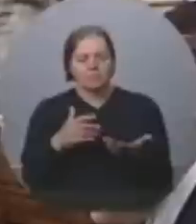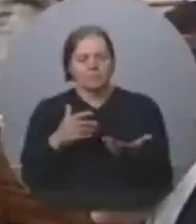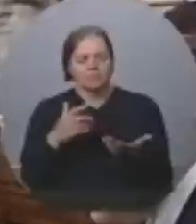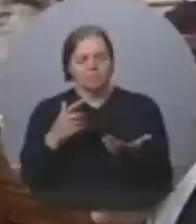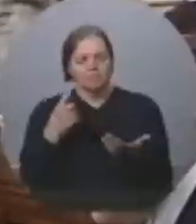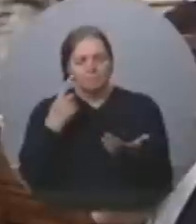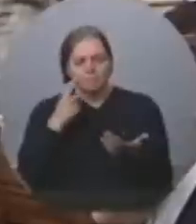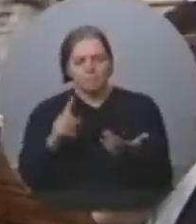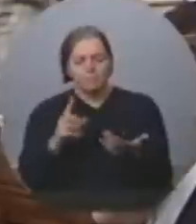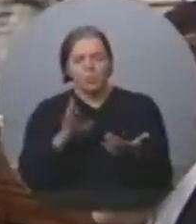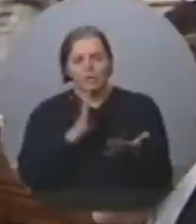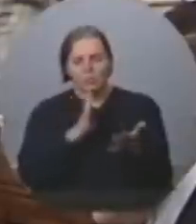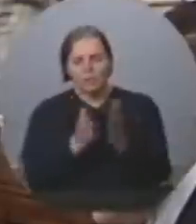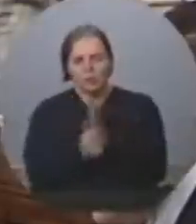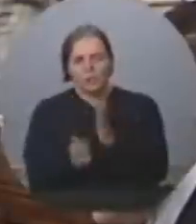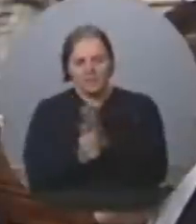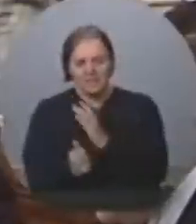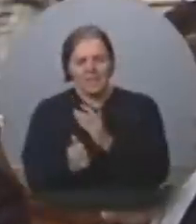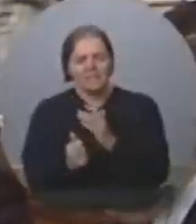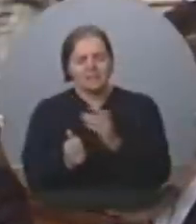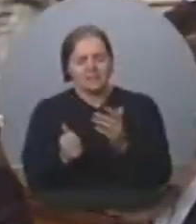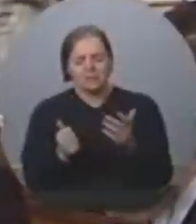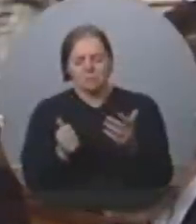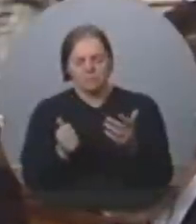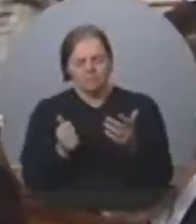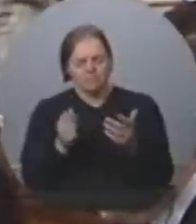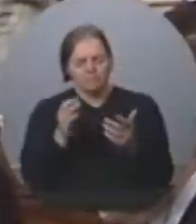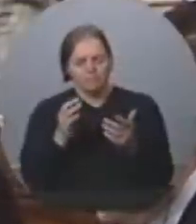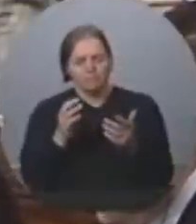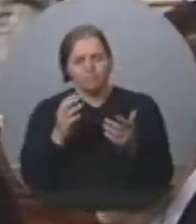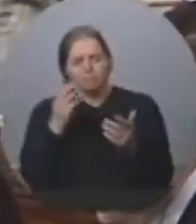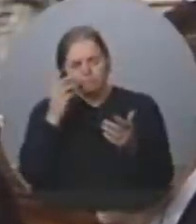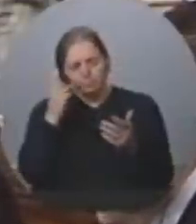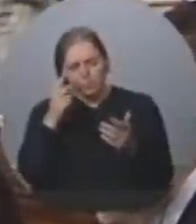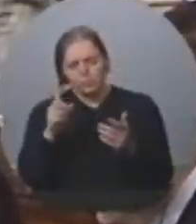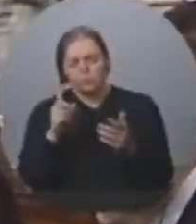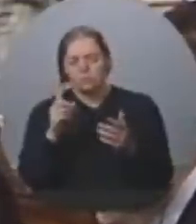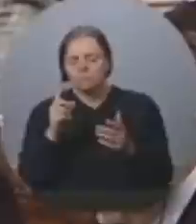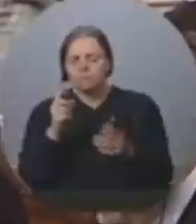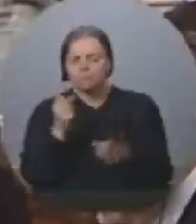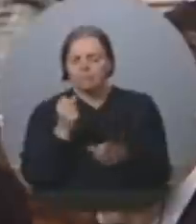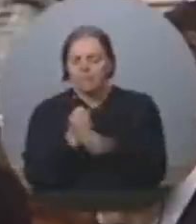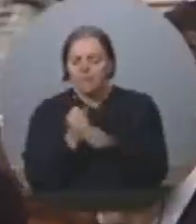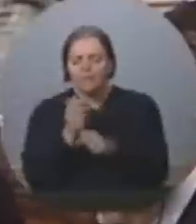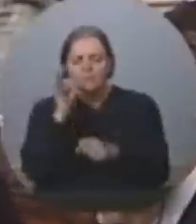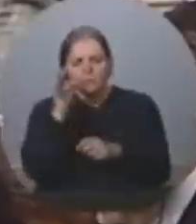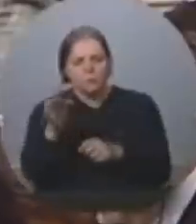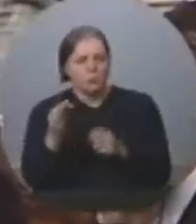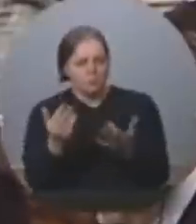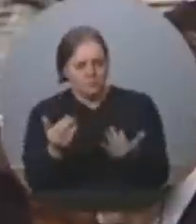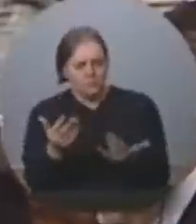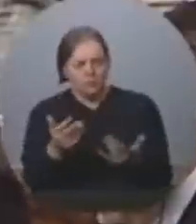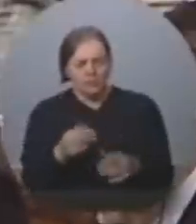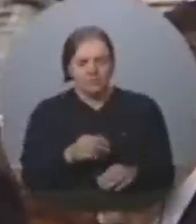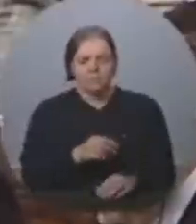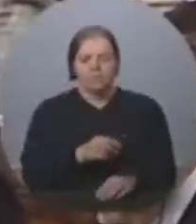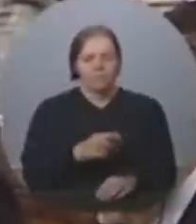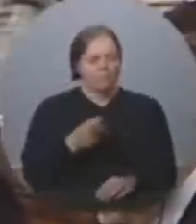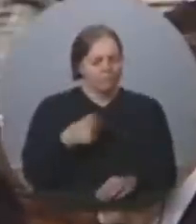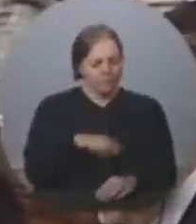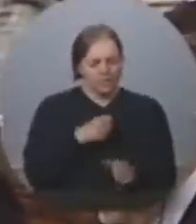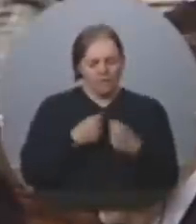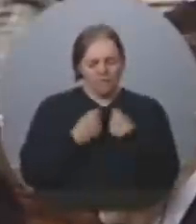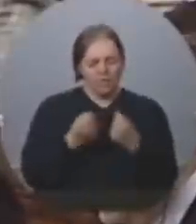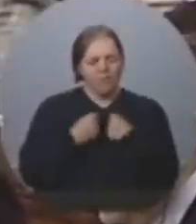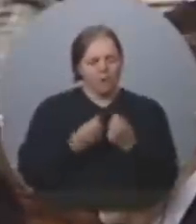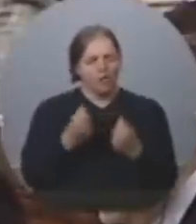the skills they need in the market. But, Mr. President, we have made several efforts to